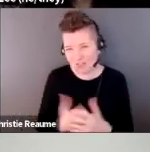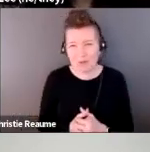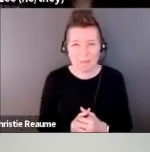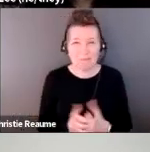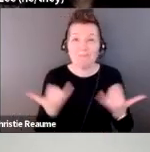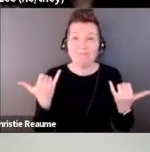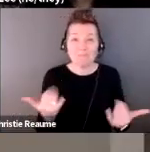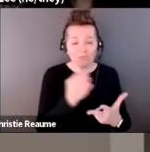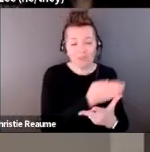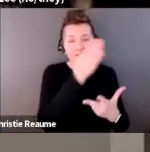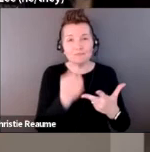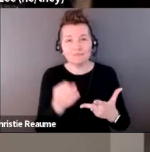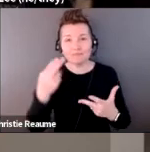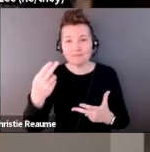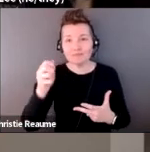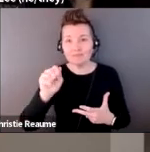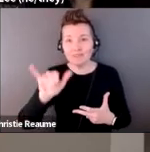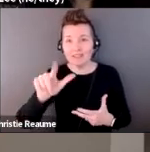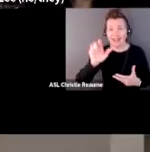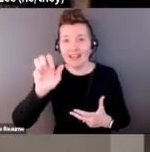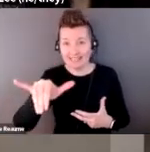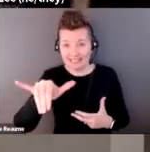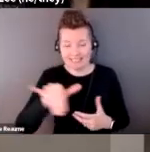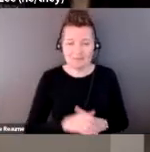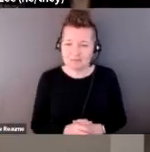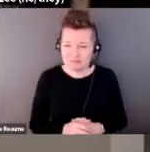Haley to come up next.